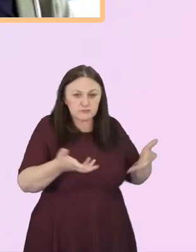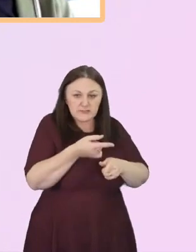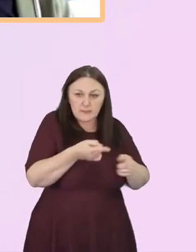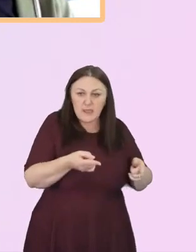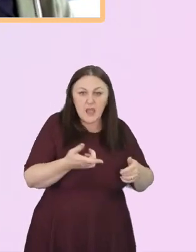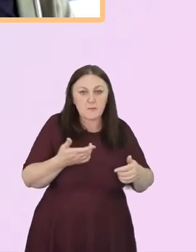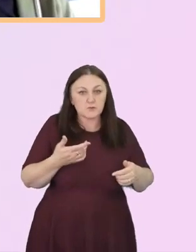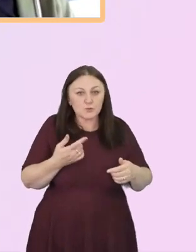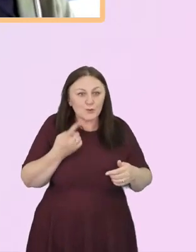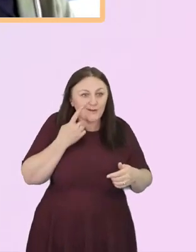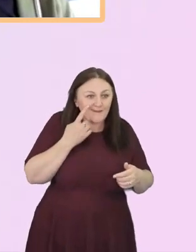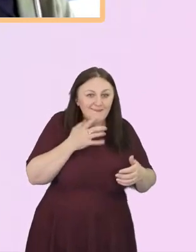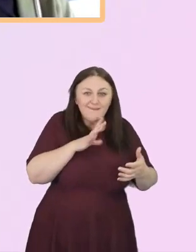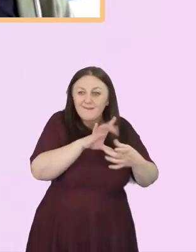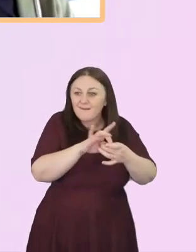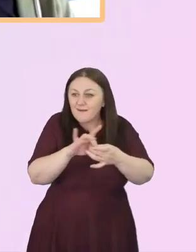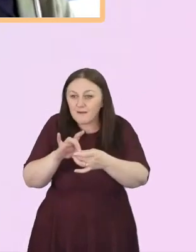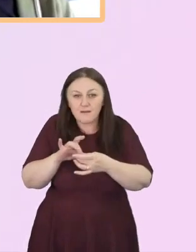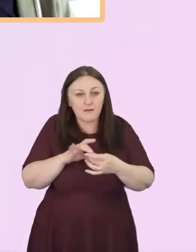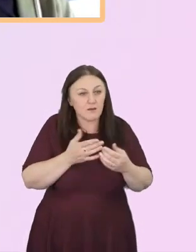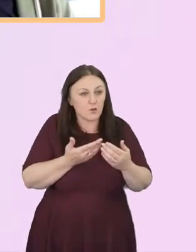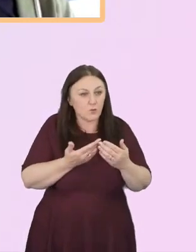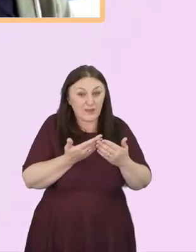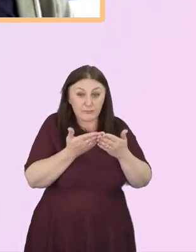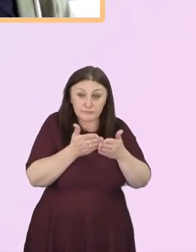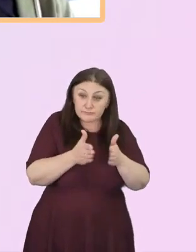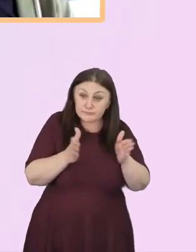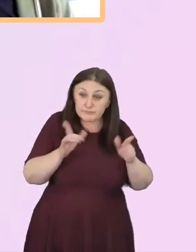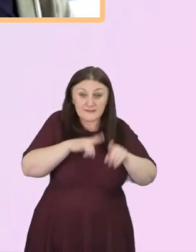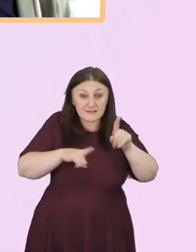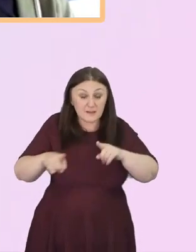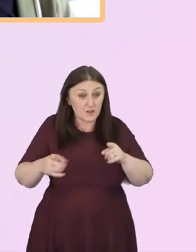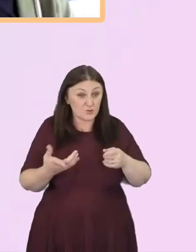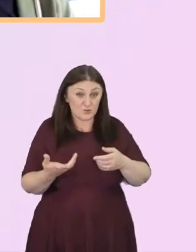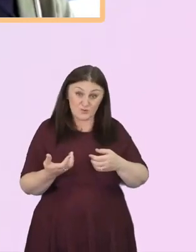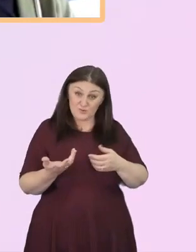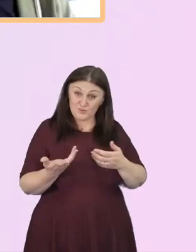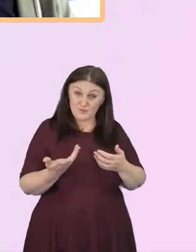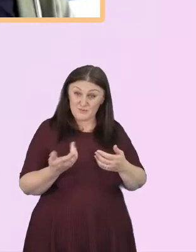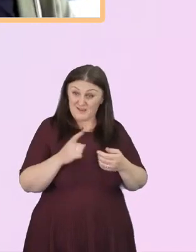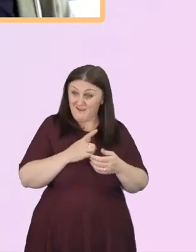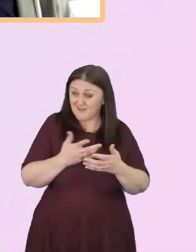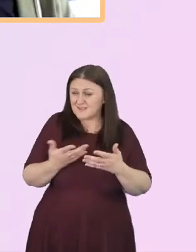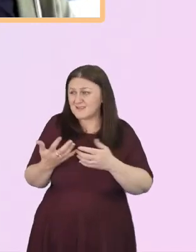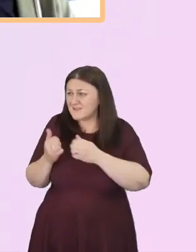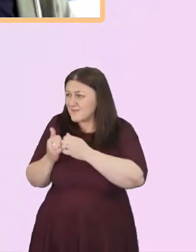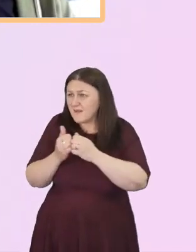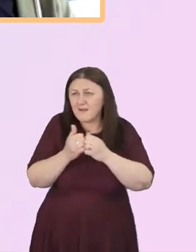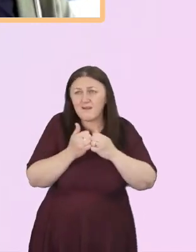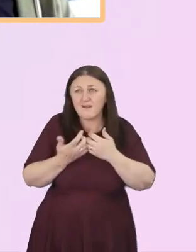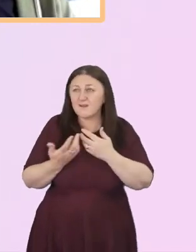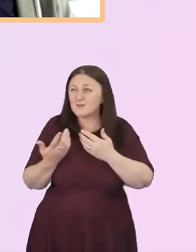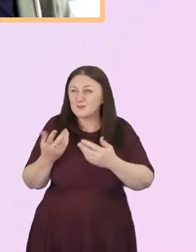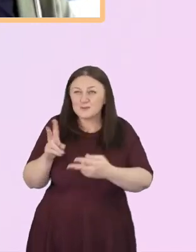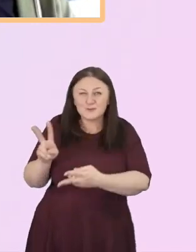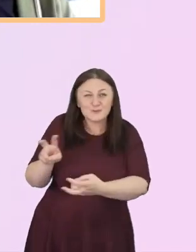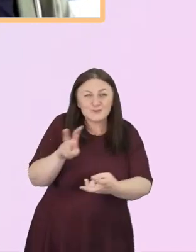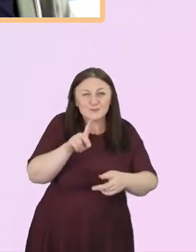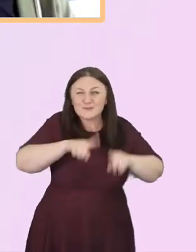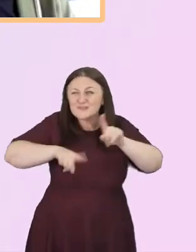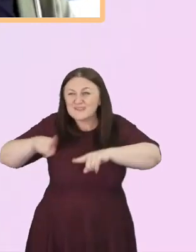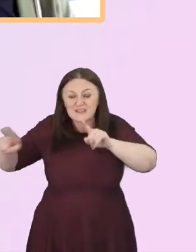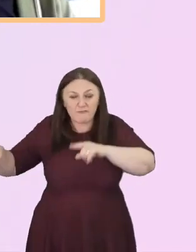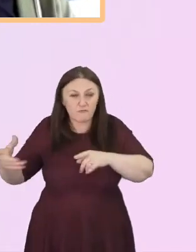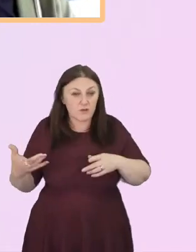experience, if nothing else. And therefore, when you're preaching, you can think about how you preach. Can